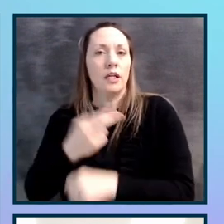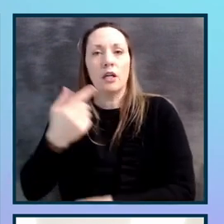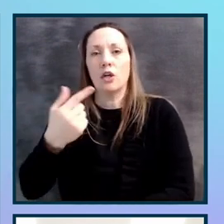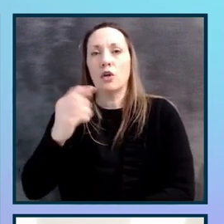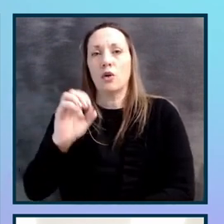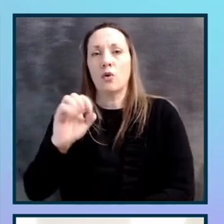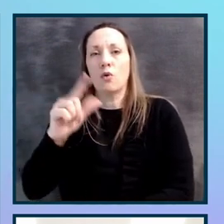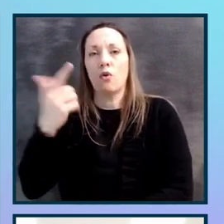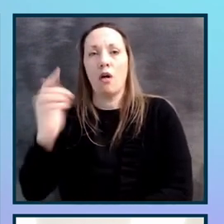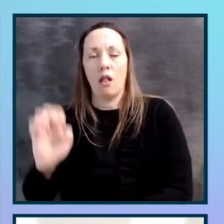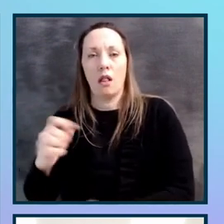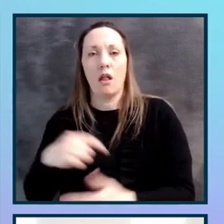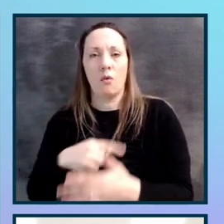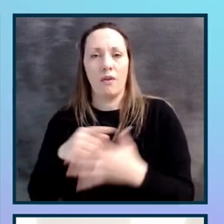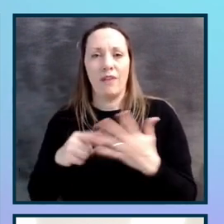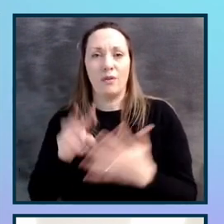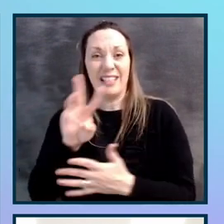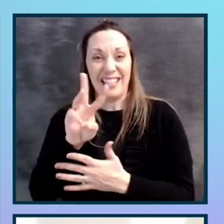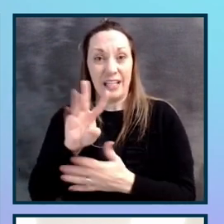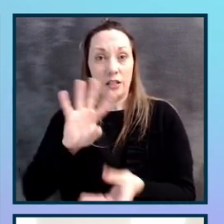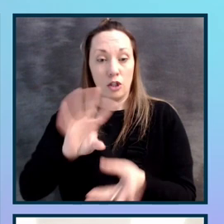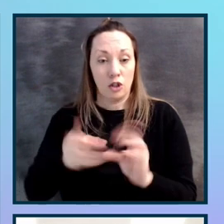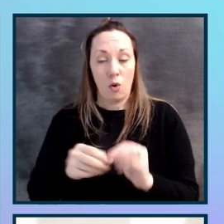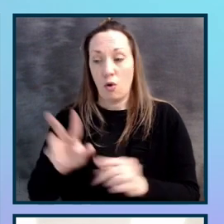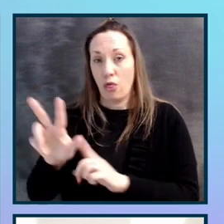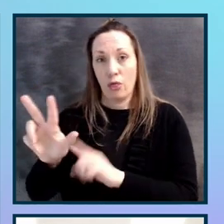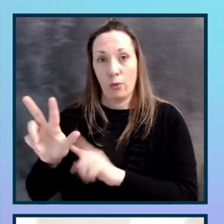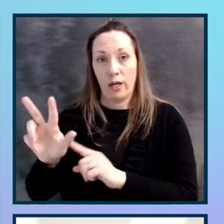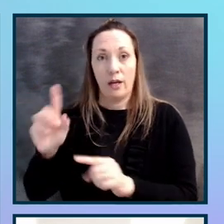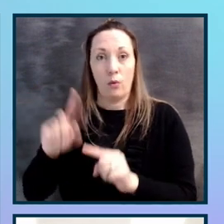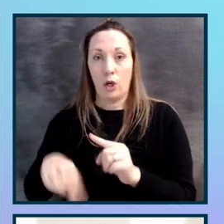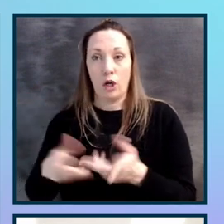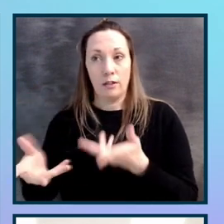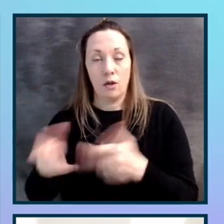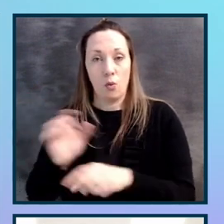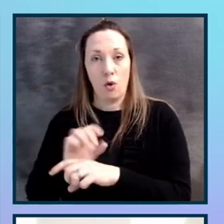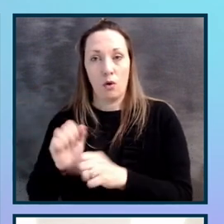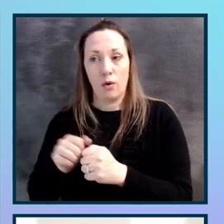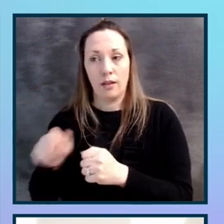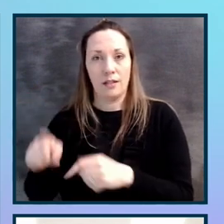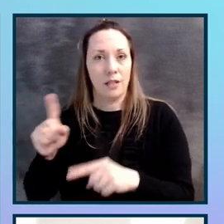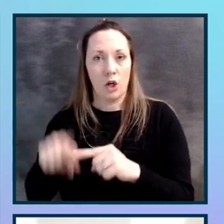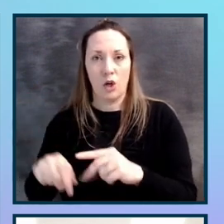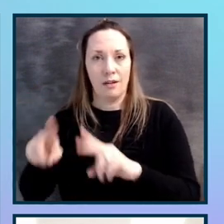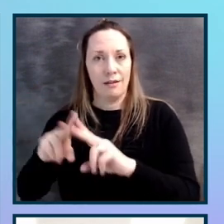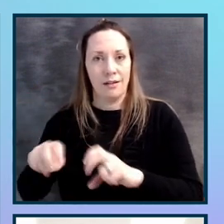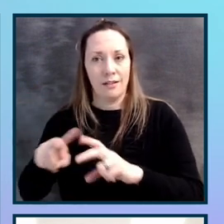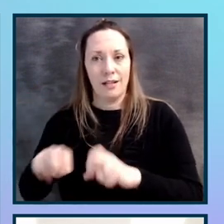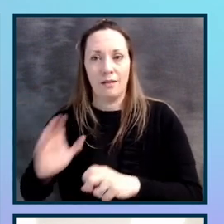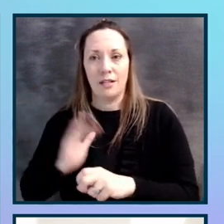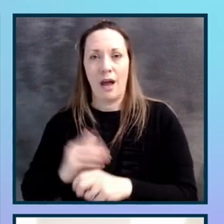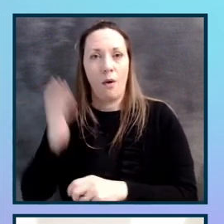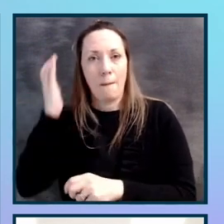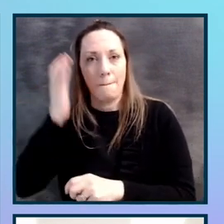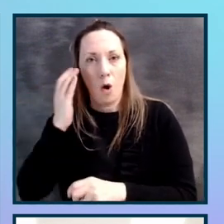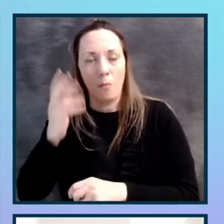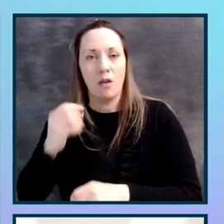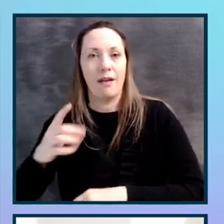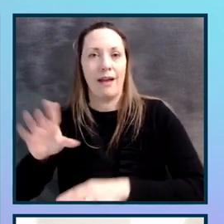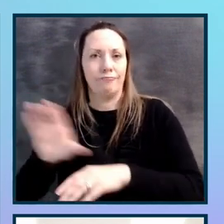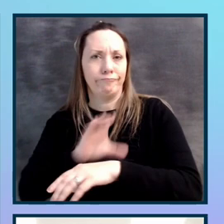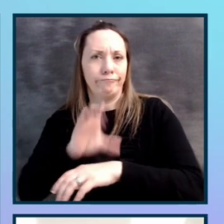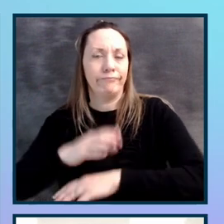total, three of which we weren't able to work with because they weren't able to assess both our mobile and our desktop platforms.